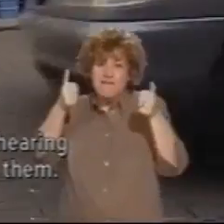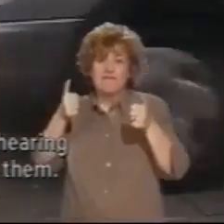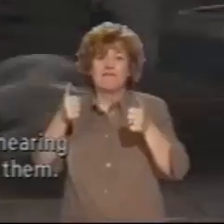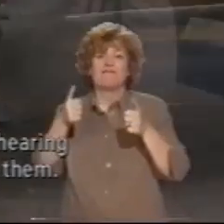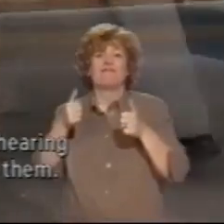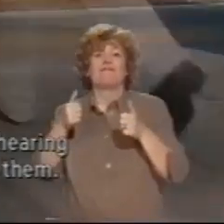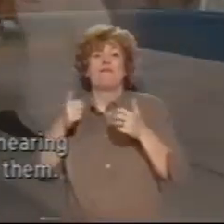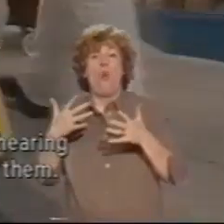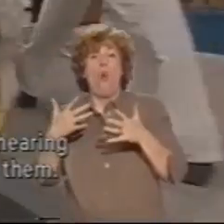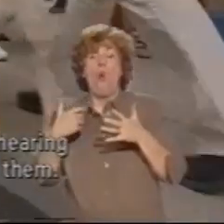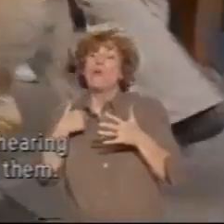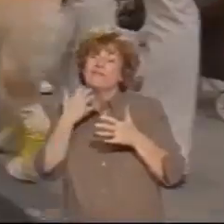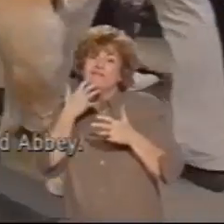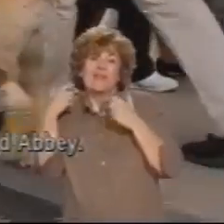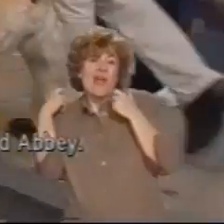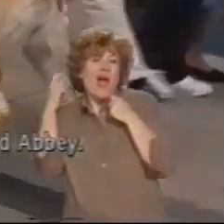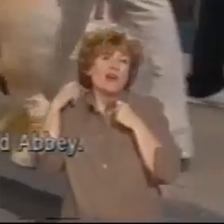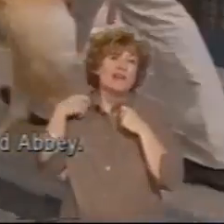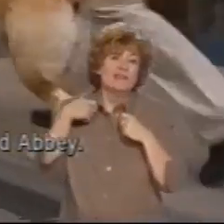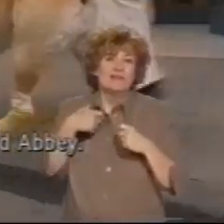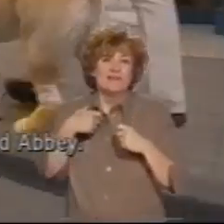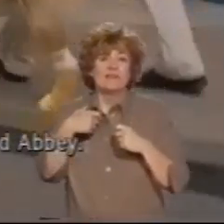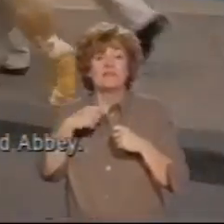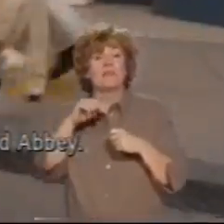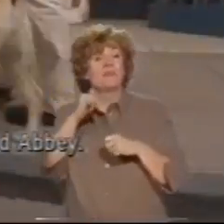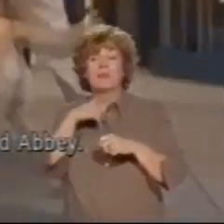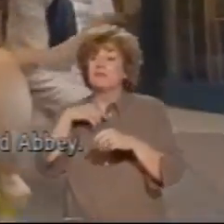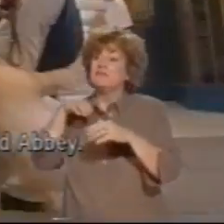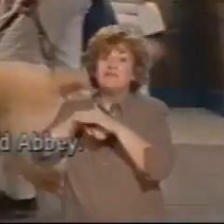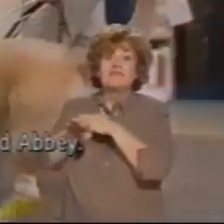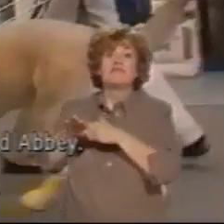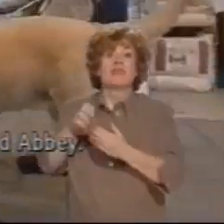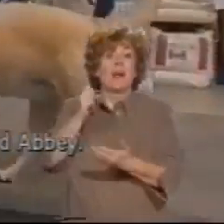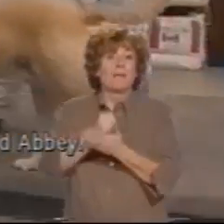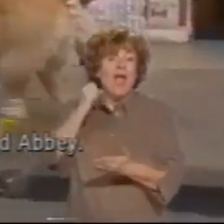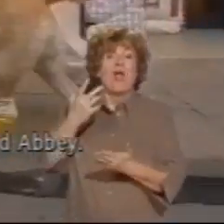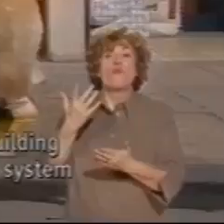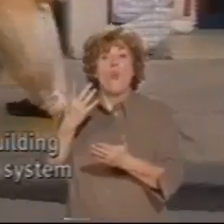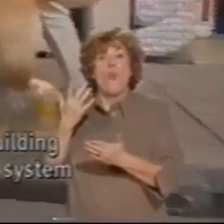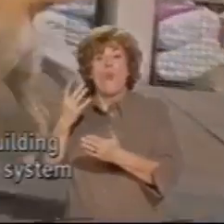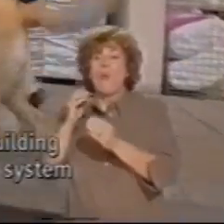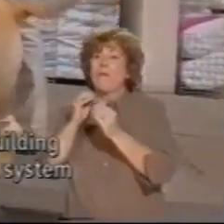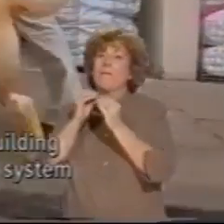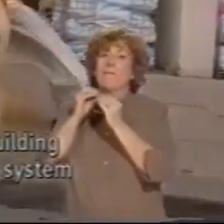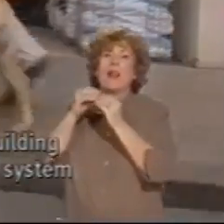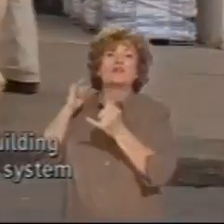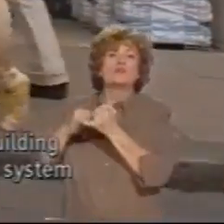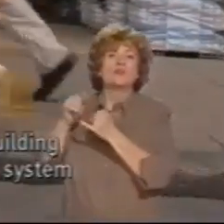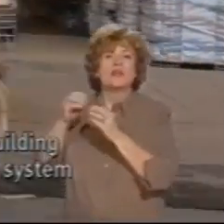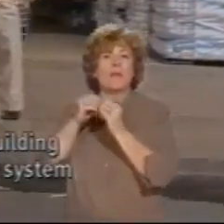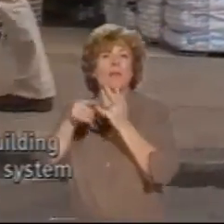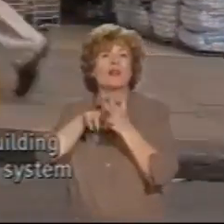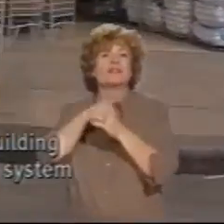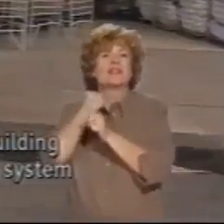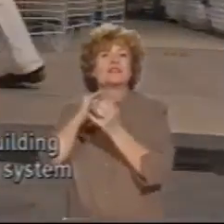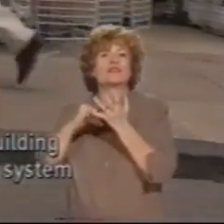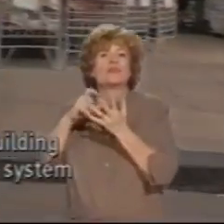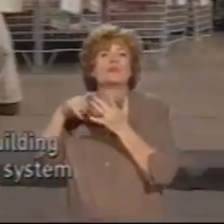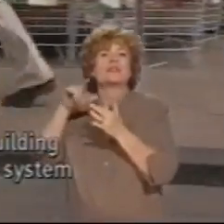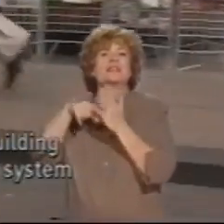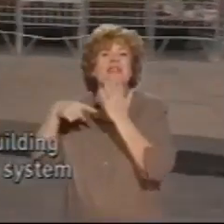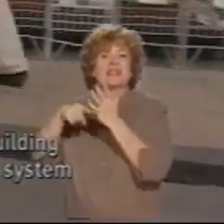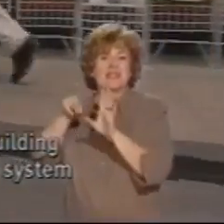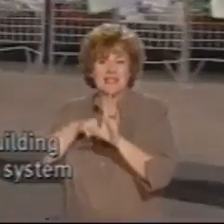or I carry them. Straight on. Good girl. Now we go and find Abbey. Good girl. Off we go. But if I go into a bank or a building